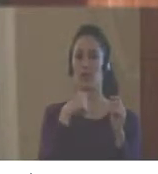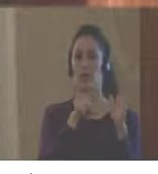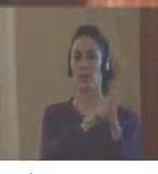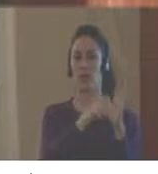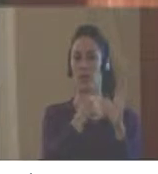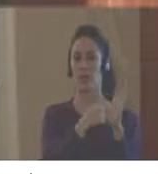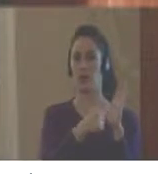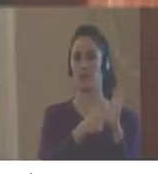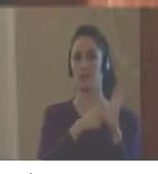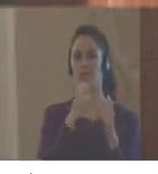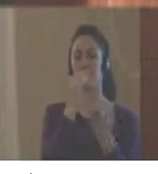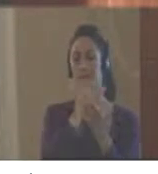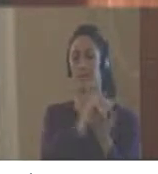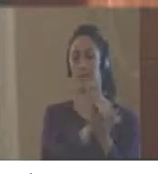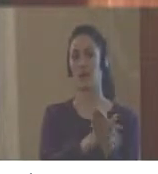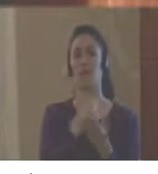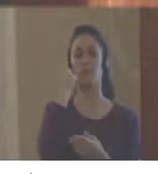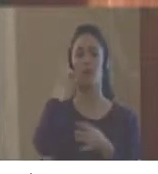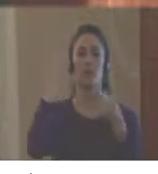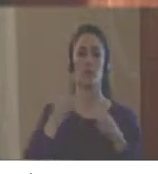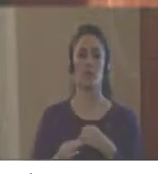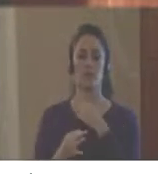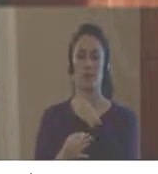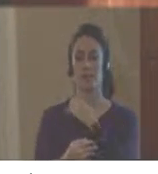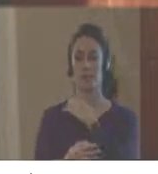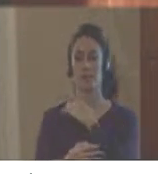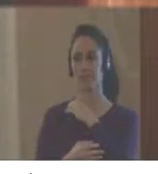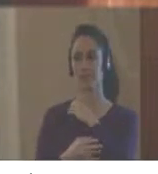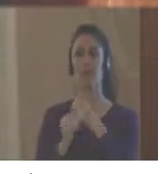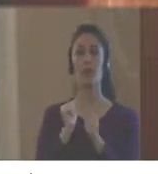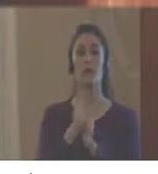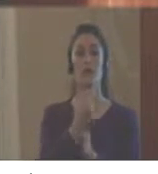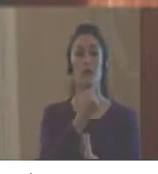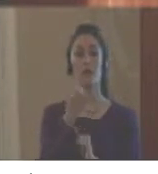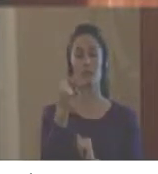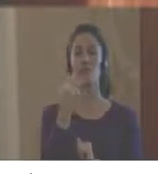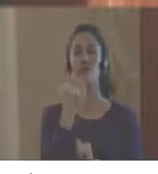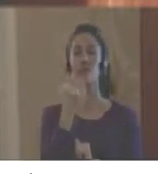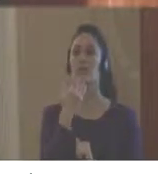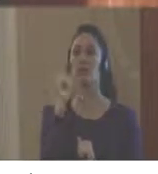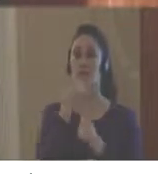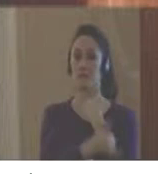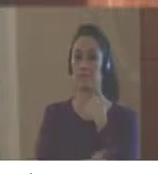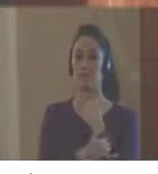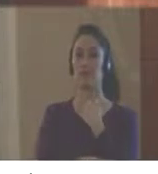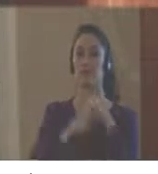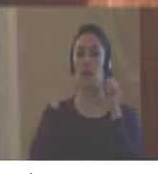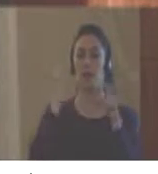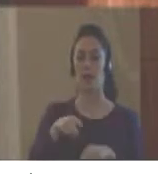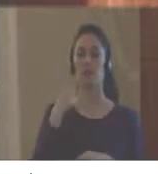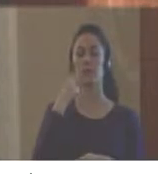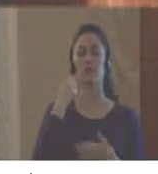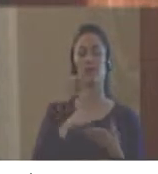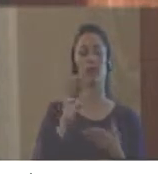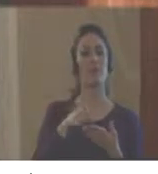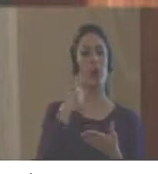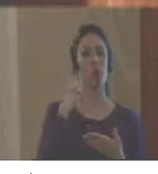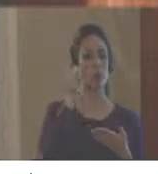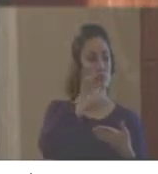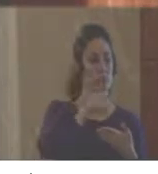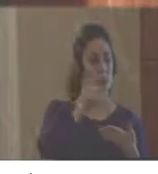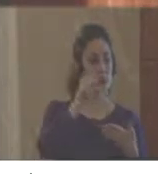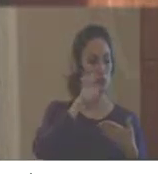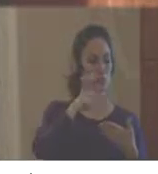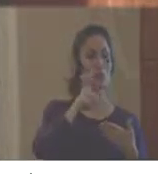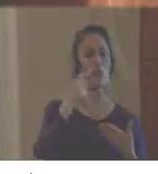and that in order to comply – for compliance with each one of these indicators, there is – you need